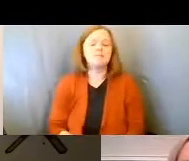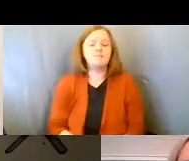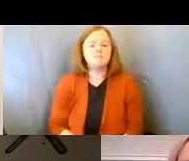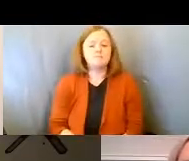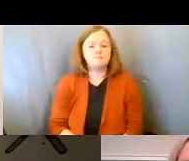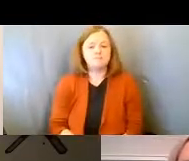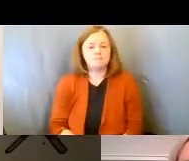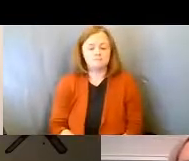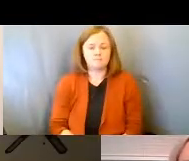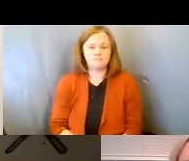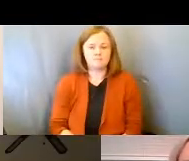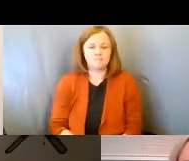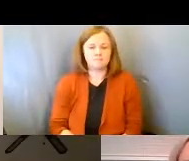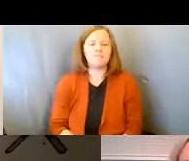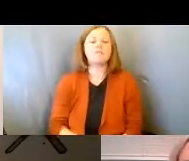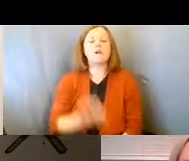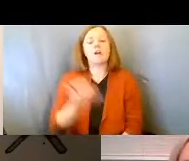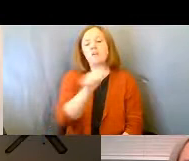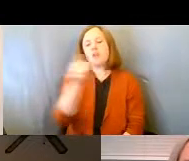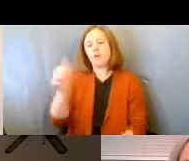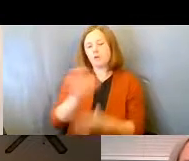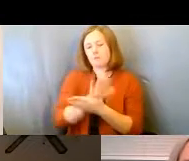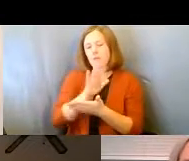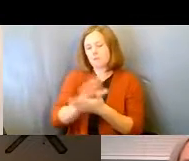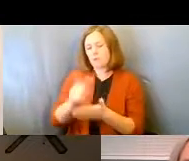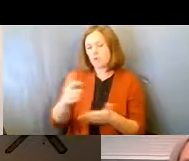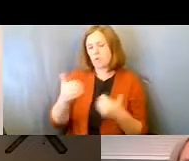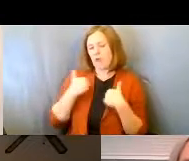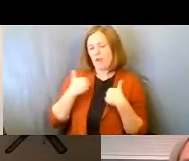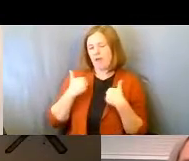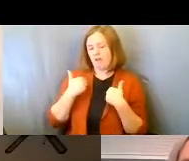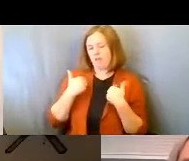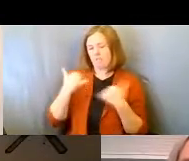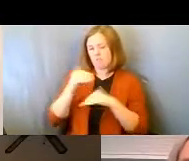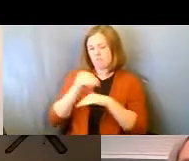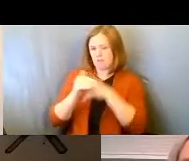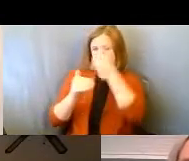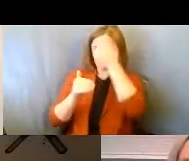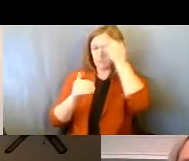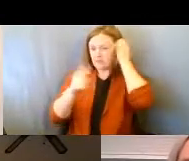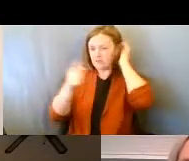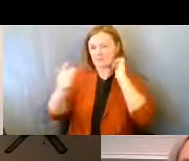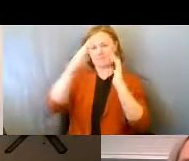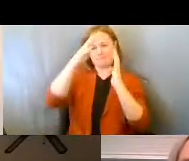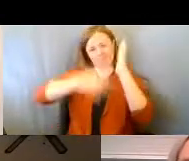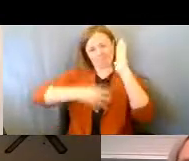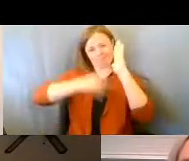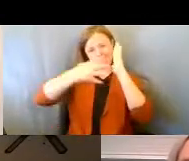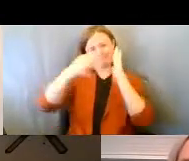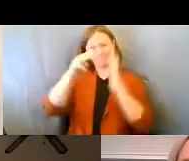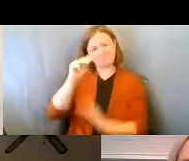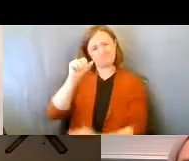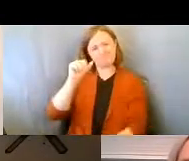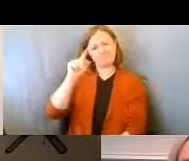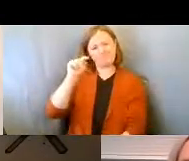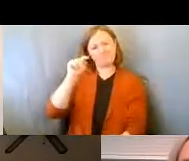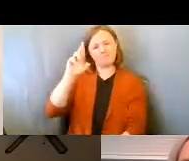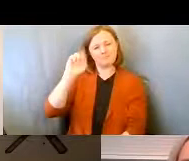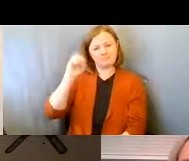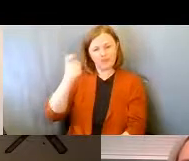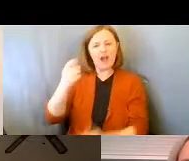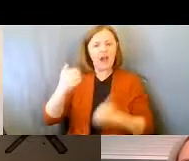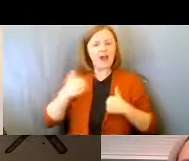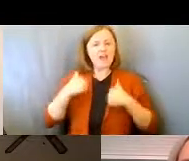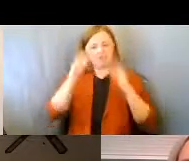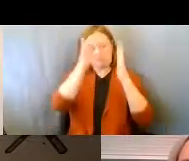um, handouts that you have tonight is this matrix and I have blank